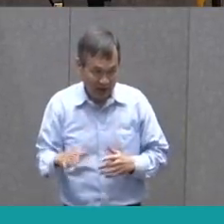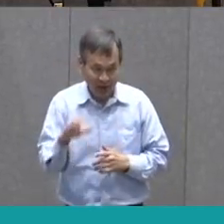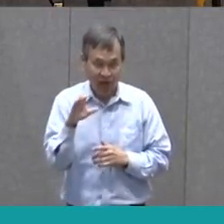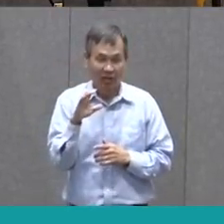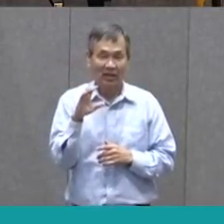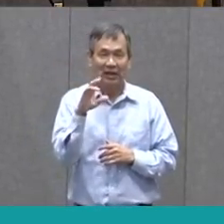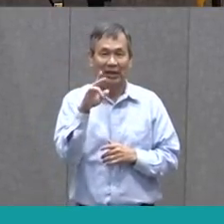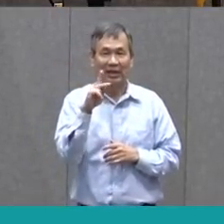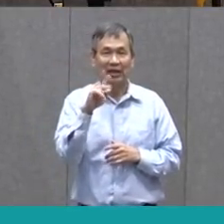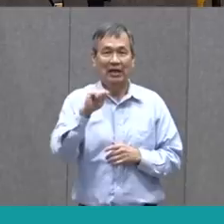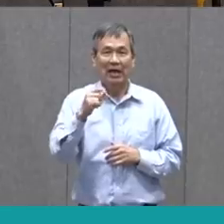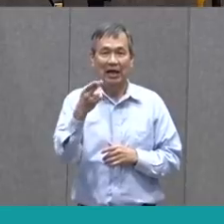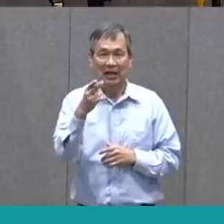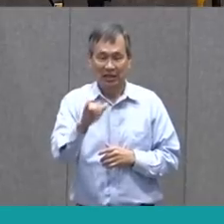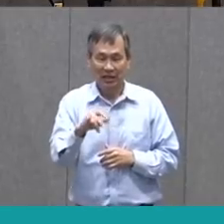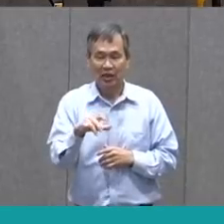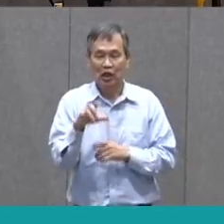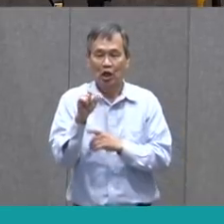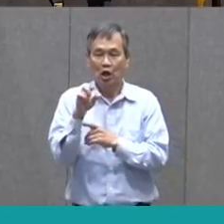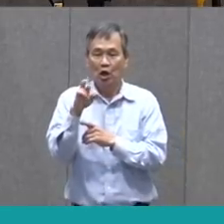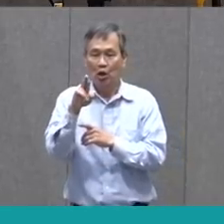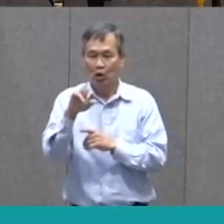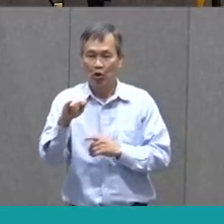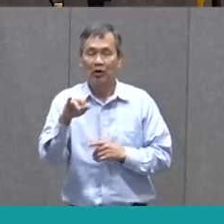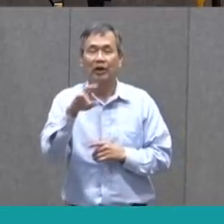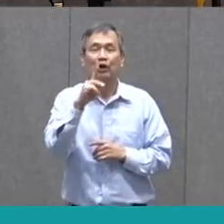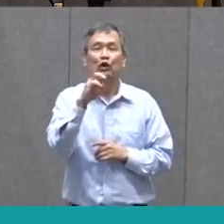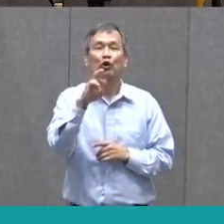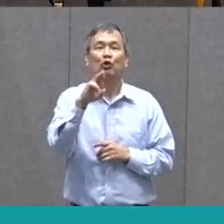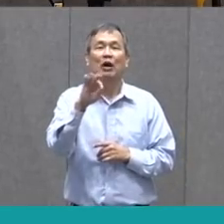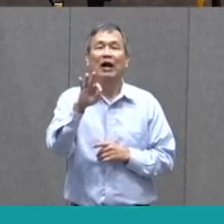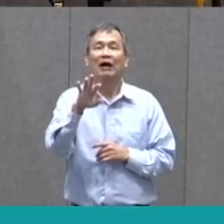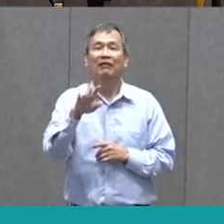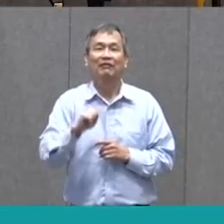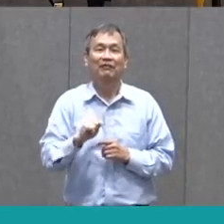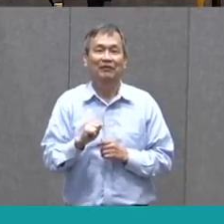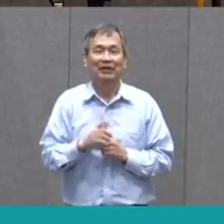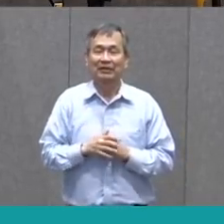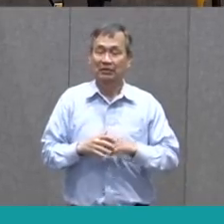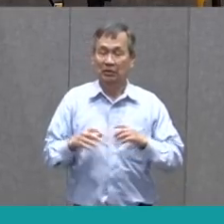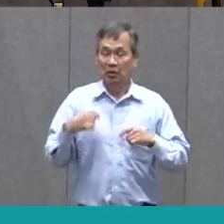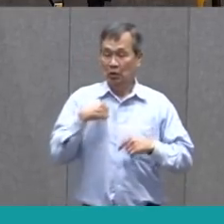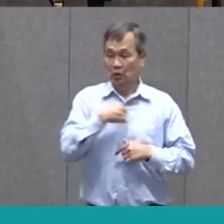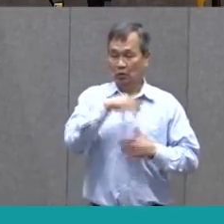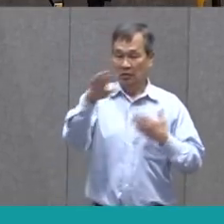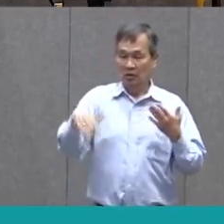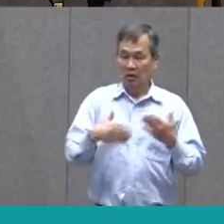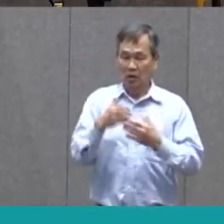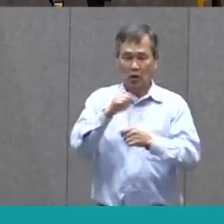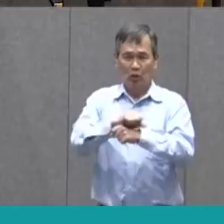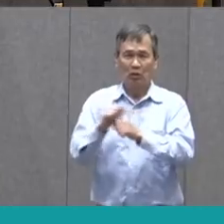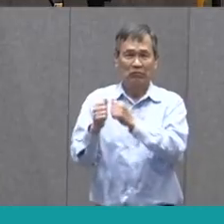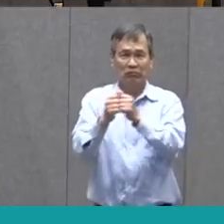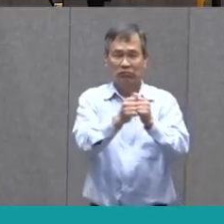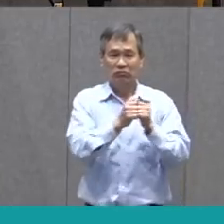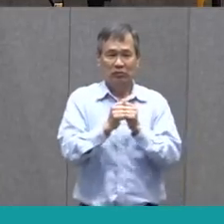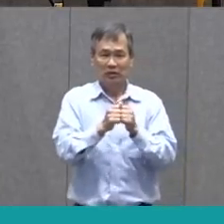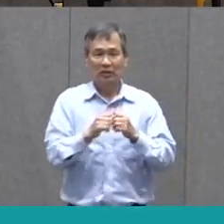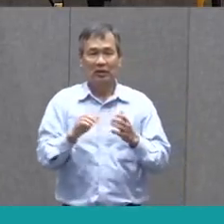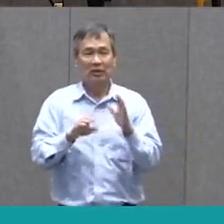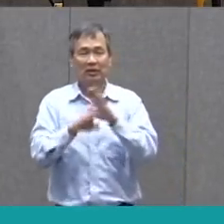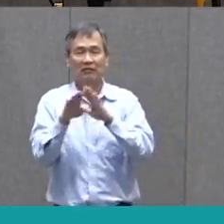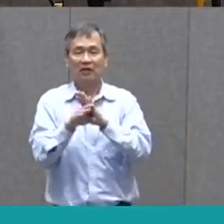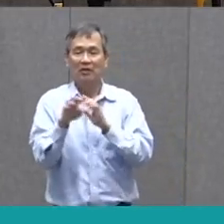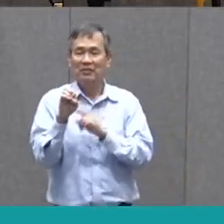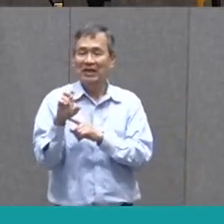Miss Kathy, Miss Lori, and Miss Craft. We've all worked together to create an ELA lesson